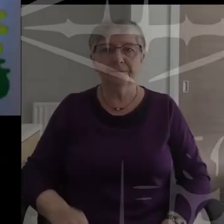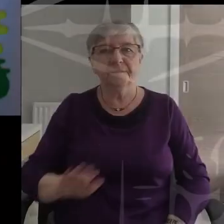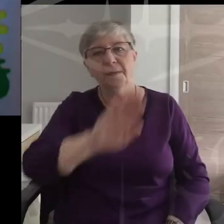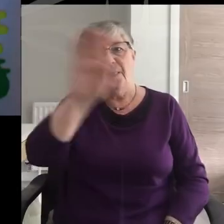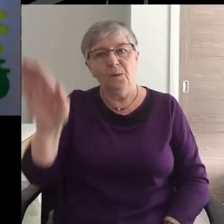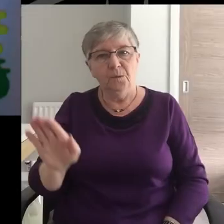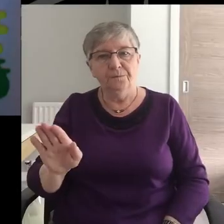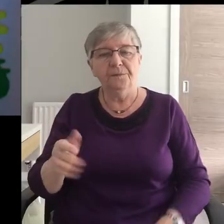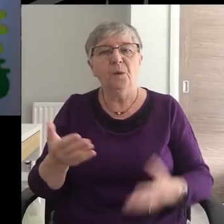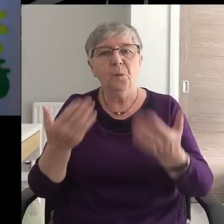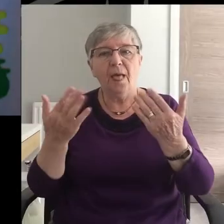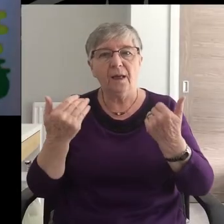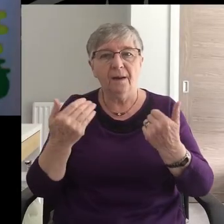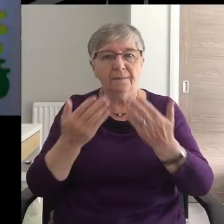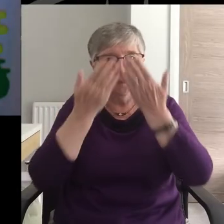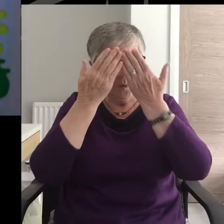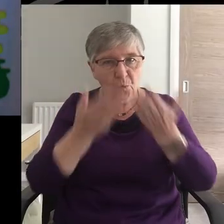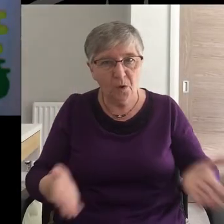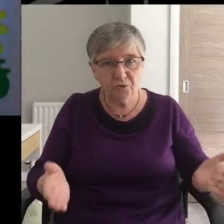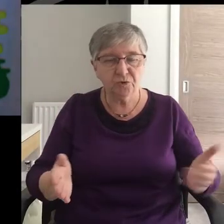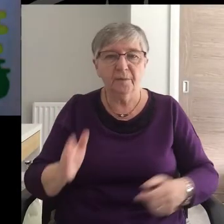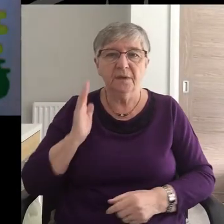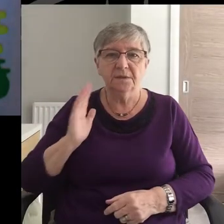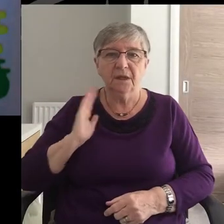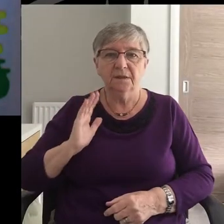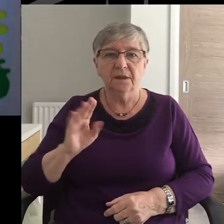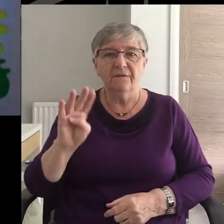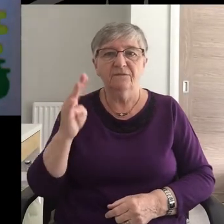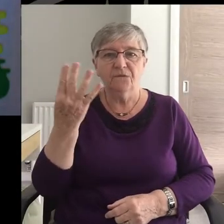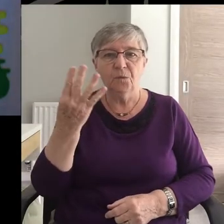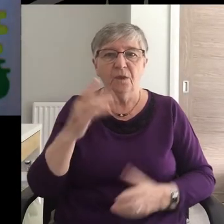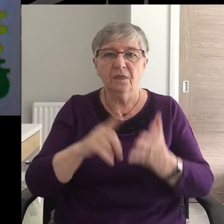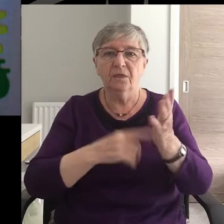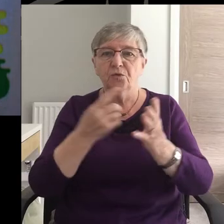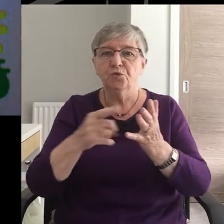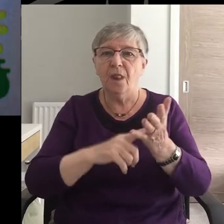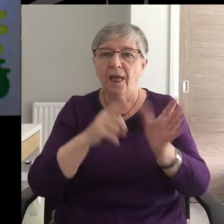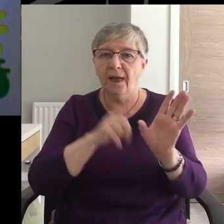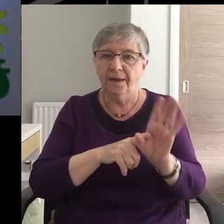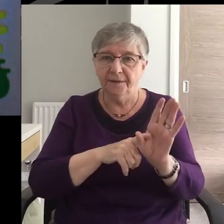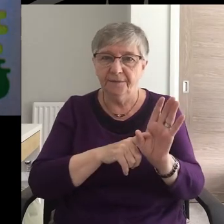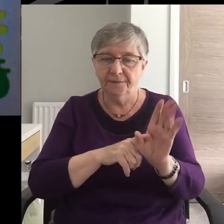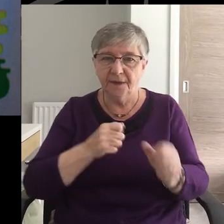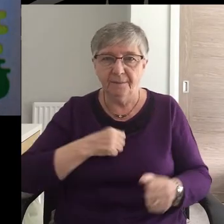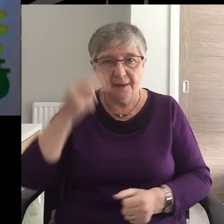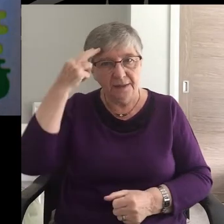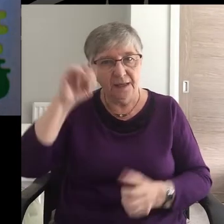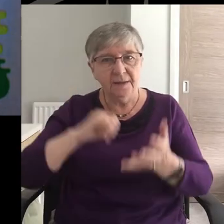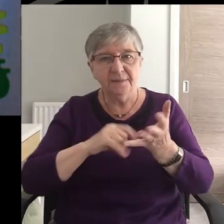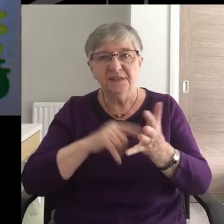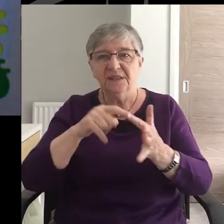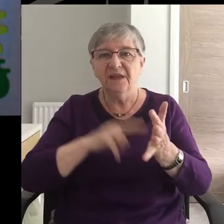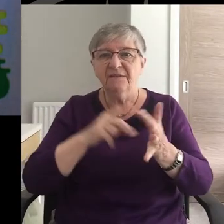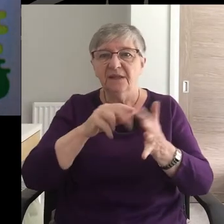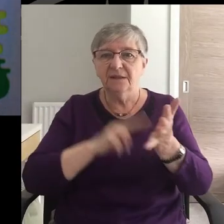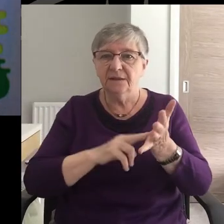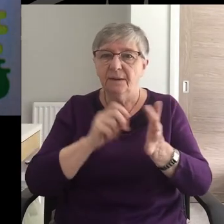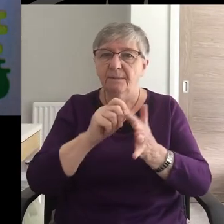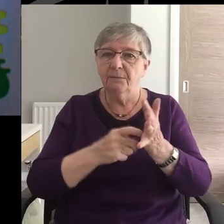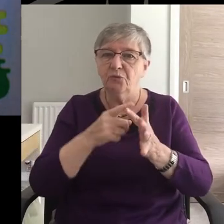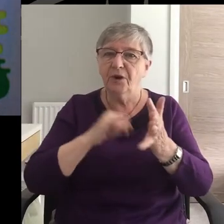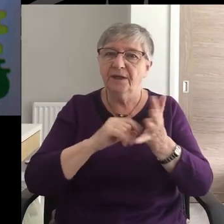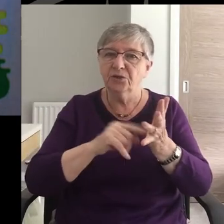Hello and welcome to our worship for Sunday the 4th of July. I'm Stephen Preston and